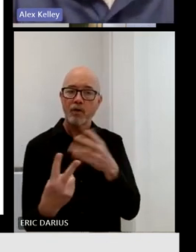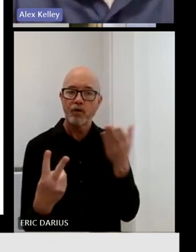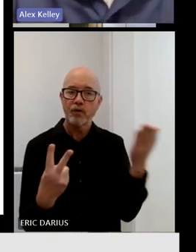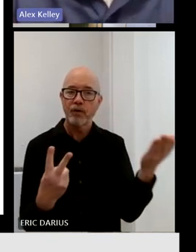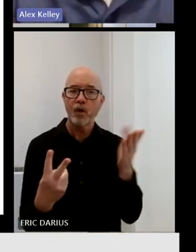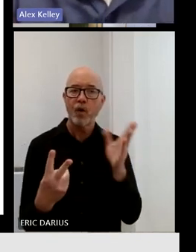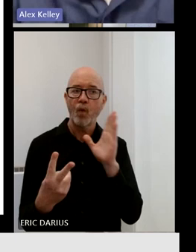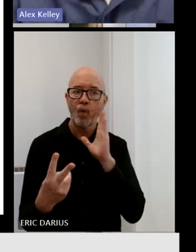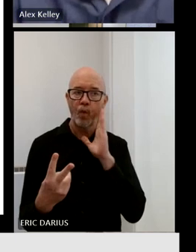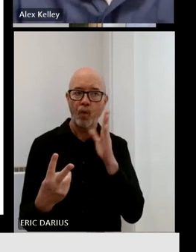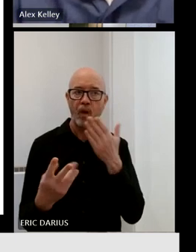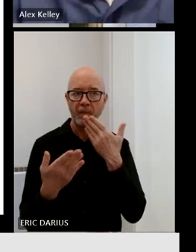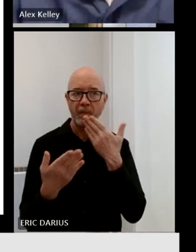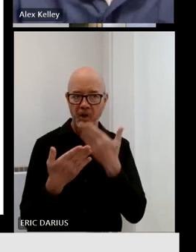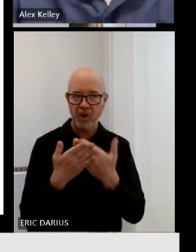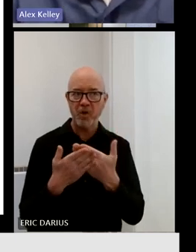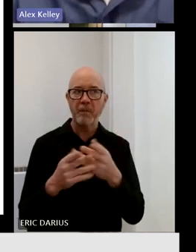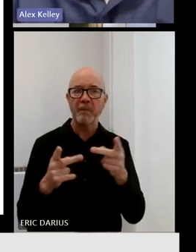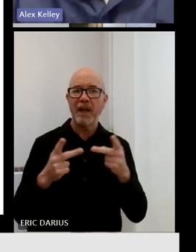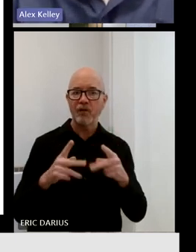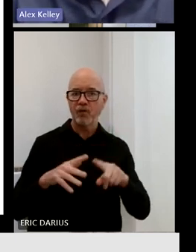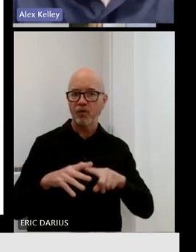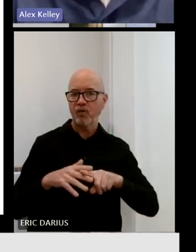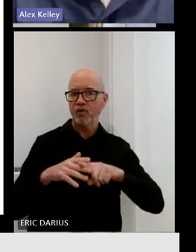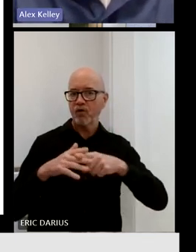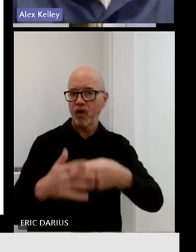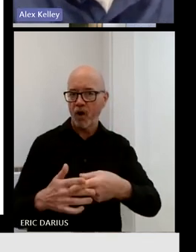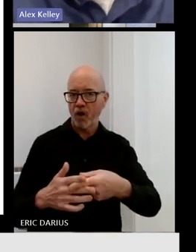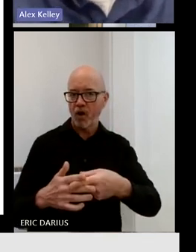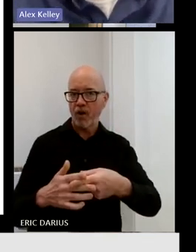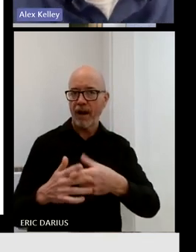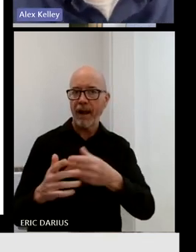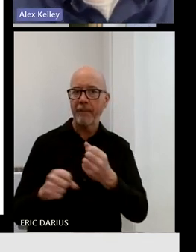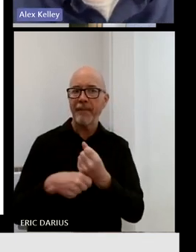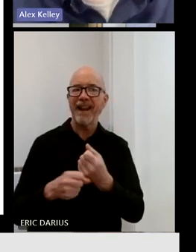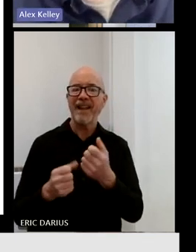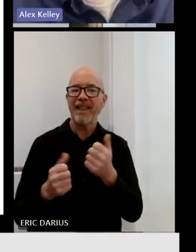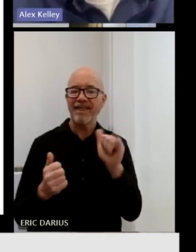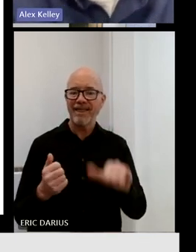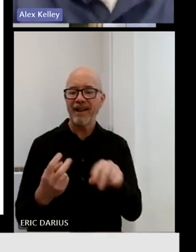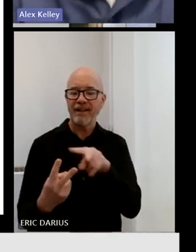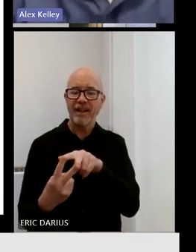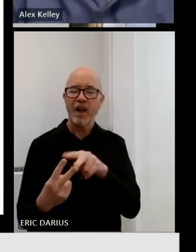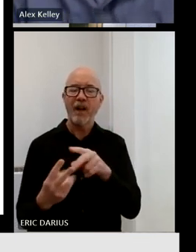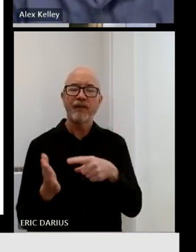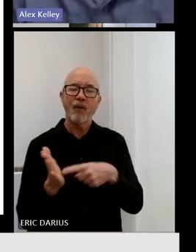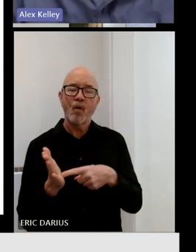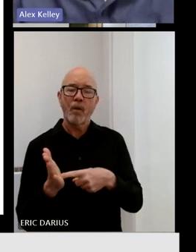address the affordability concern for both types of subscriptions.